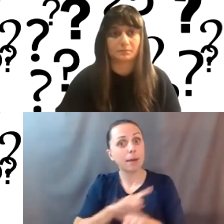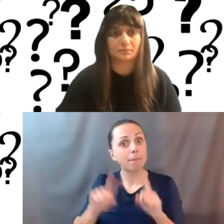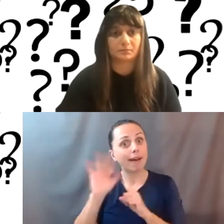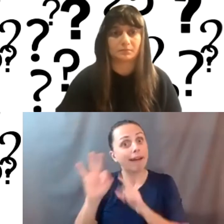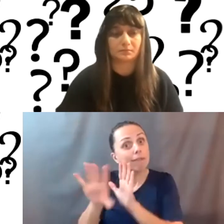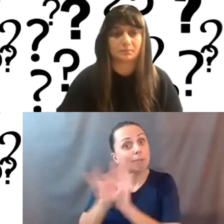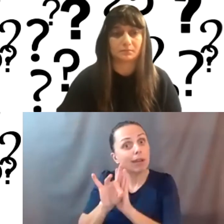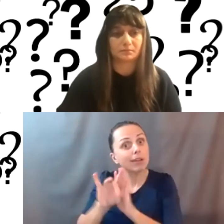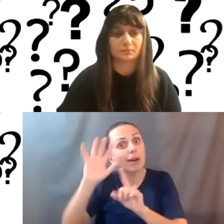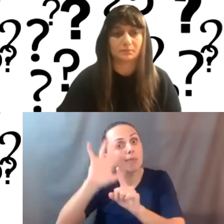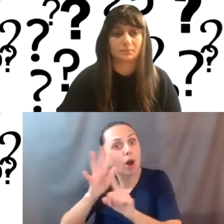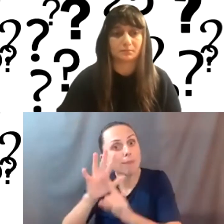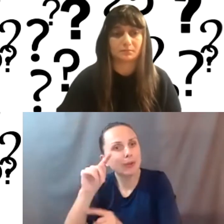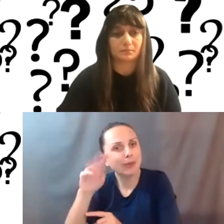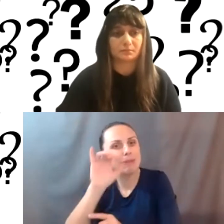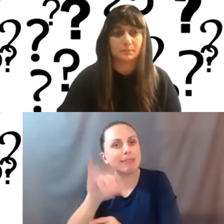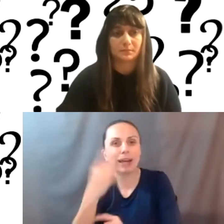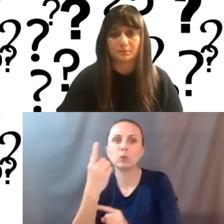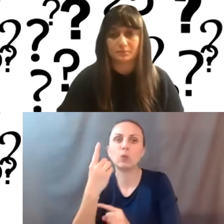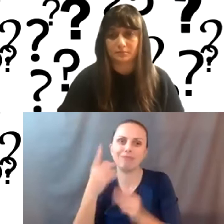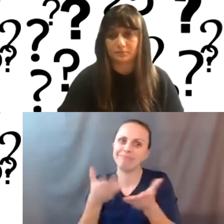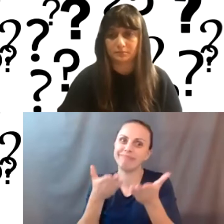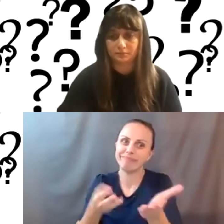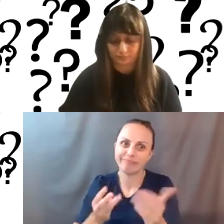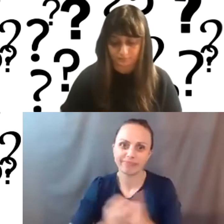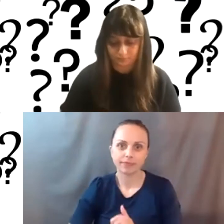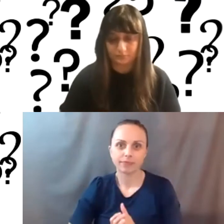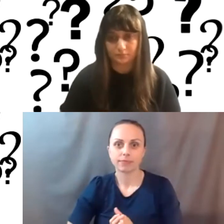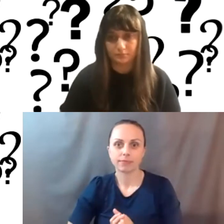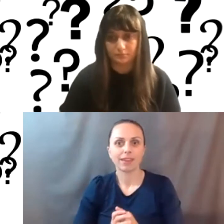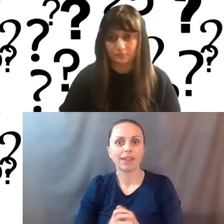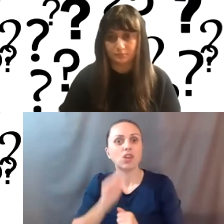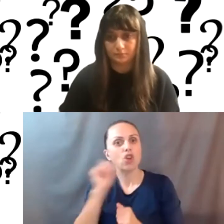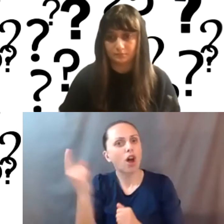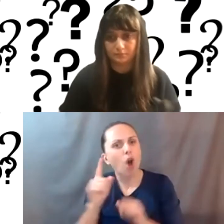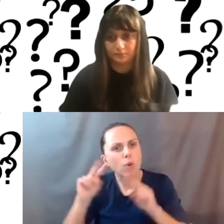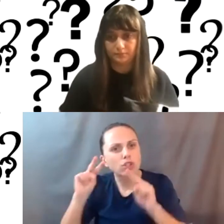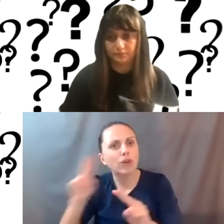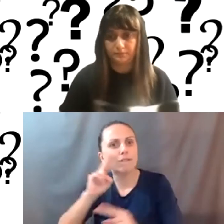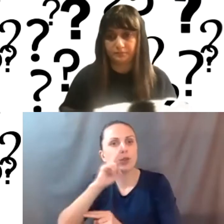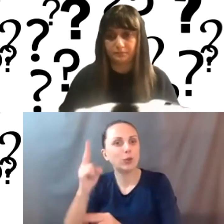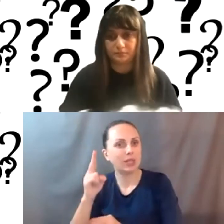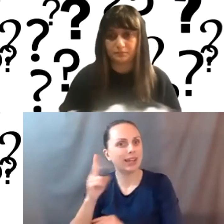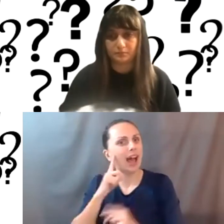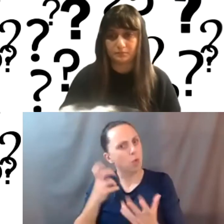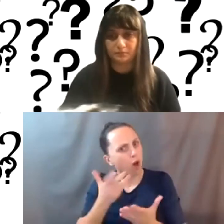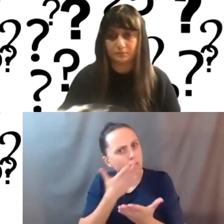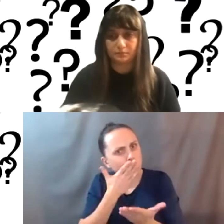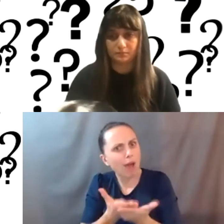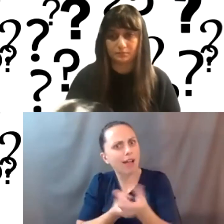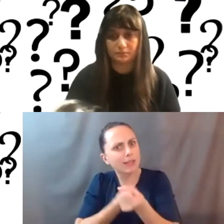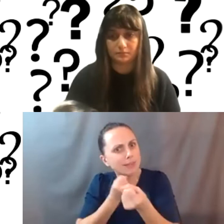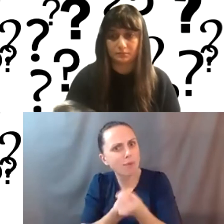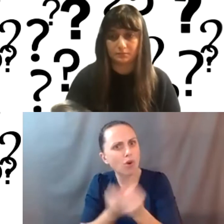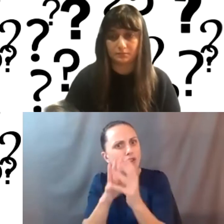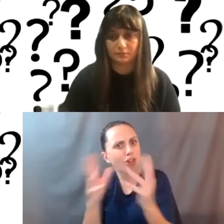was a popular theme. And I think that's one of the things I might suggest, um, I don't always look for a unique. I look for well-supported and a lot